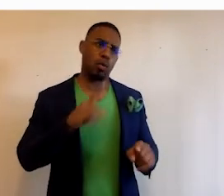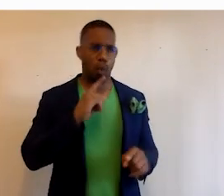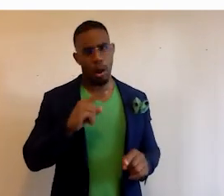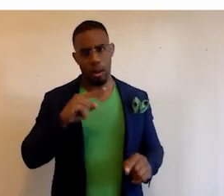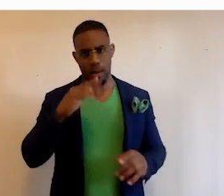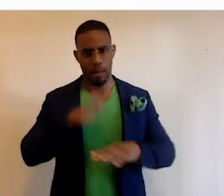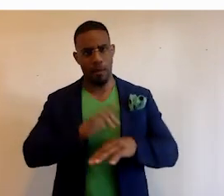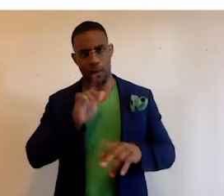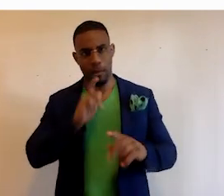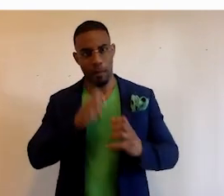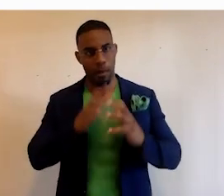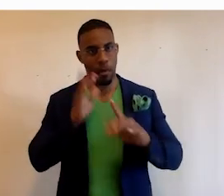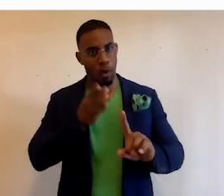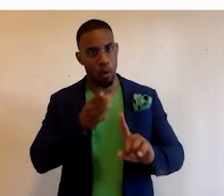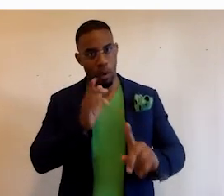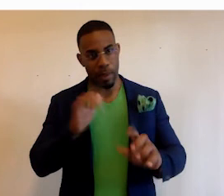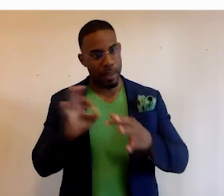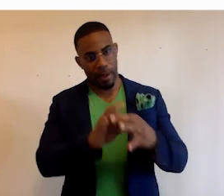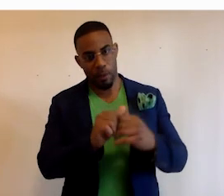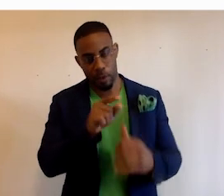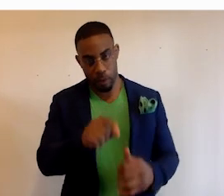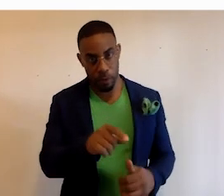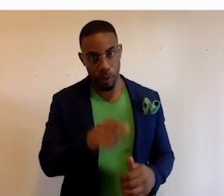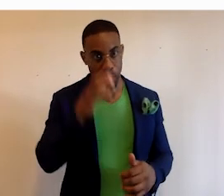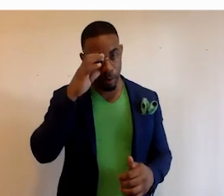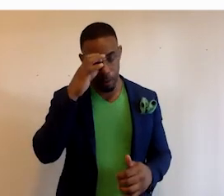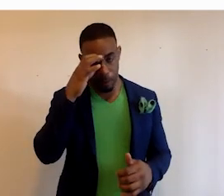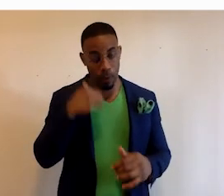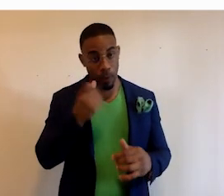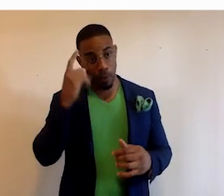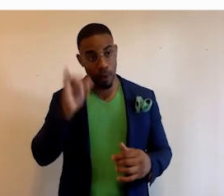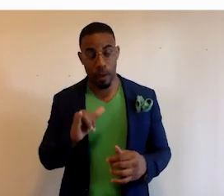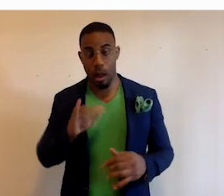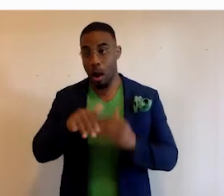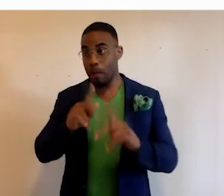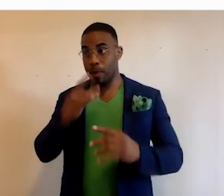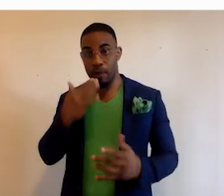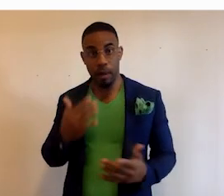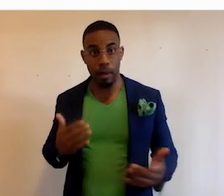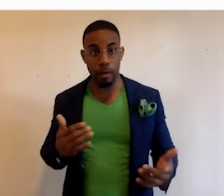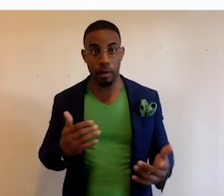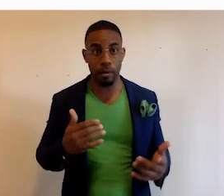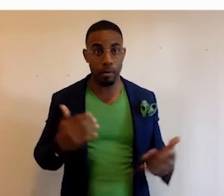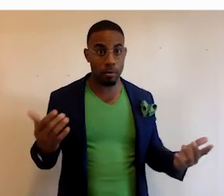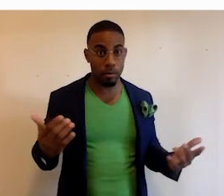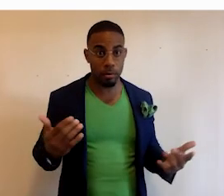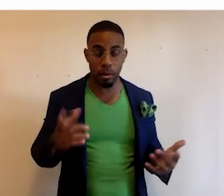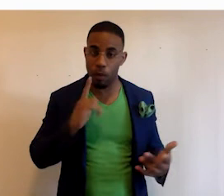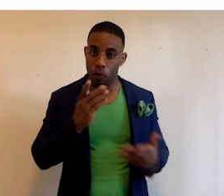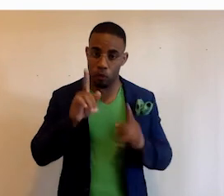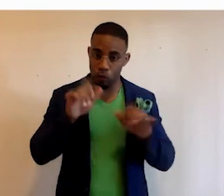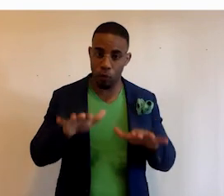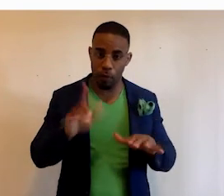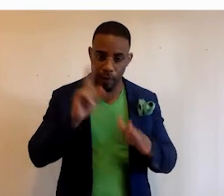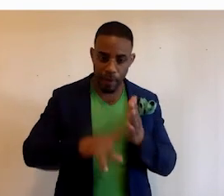the platform where people would go to. So can we connect with you? And we realized that all people of color, there was a survey